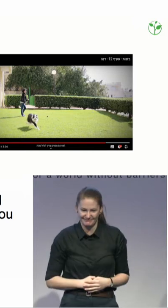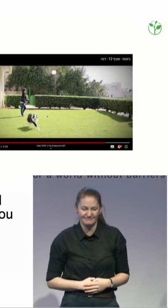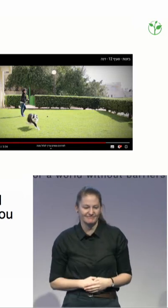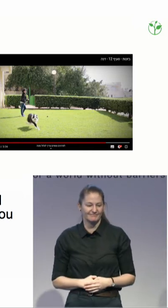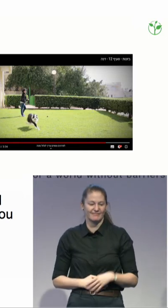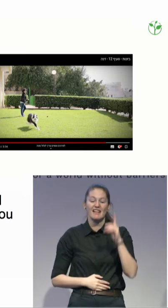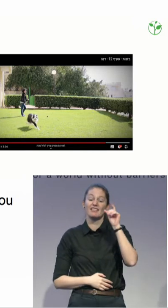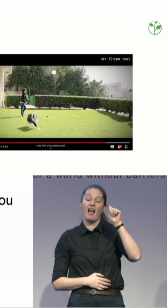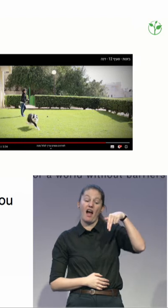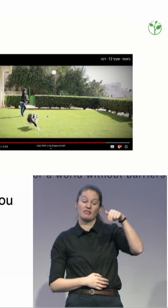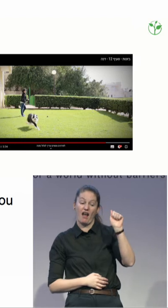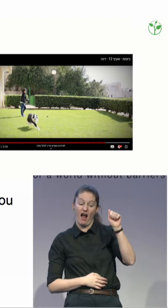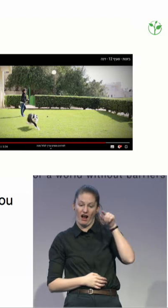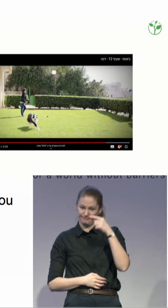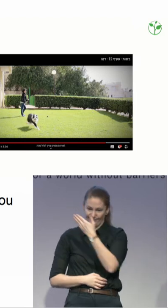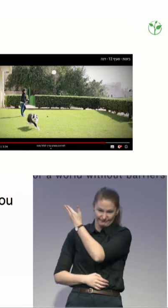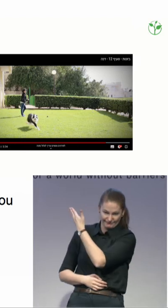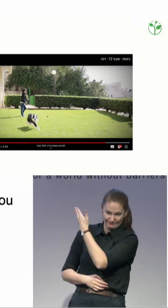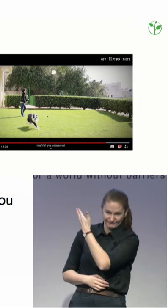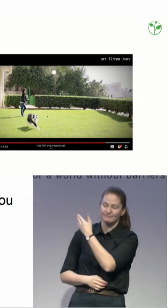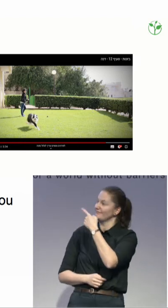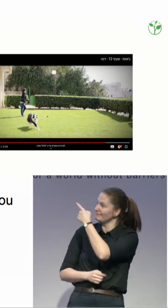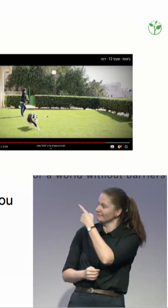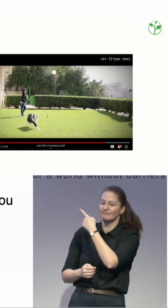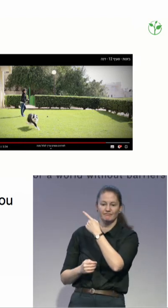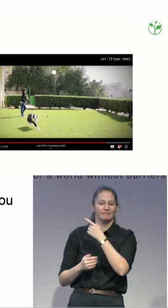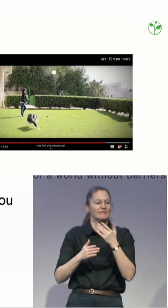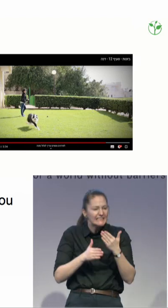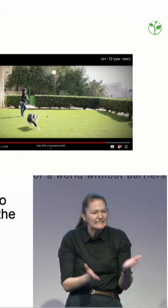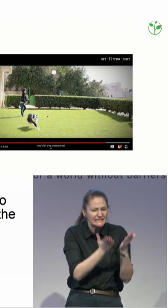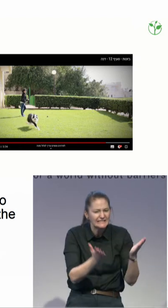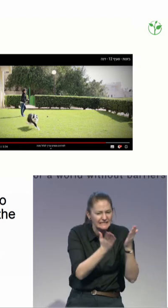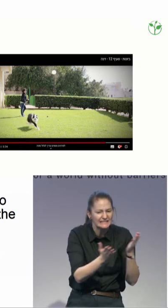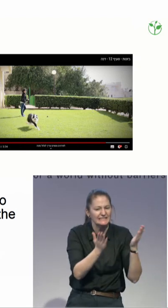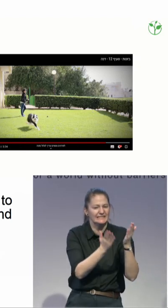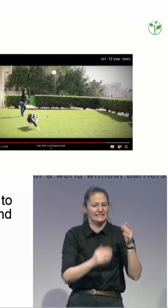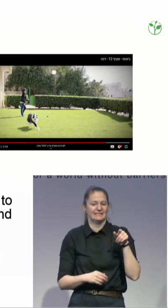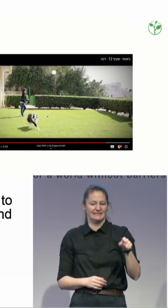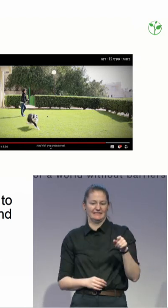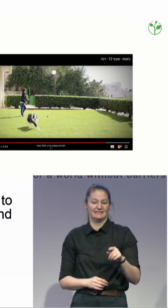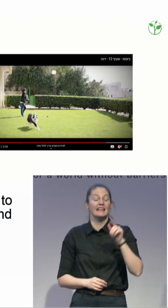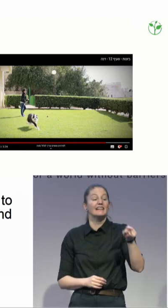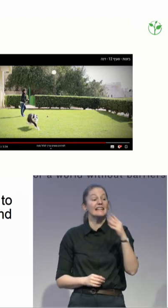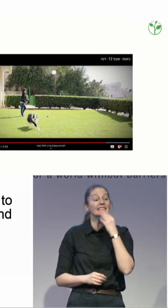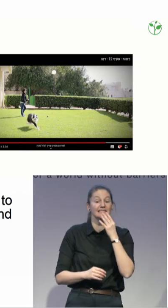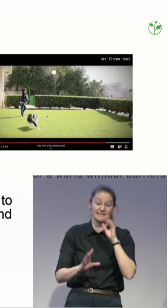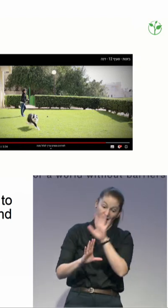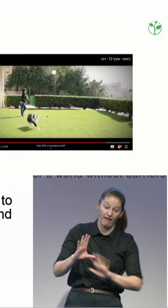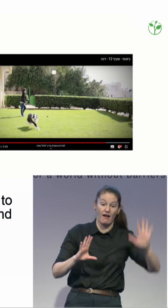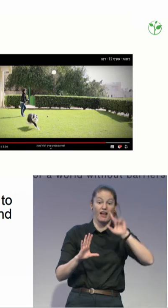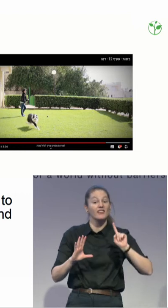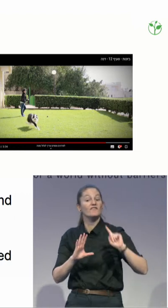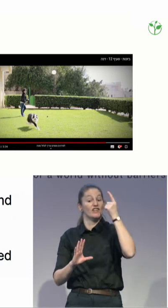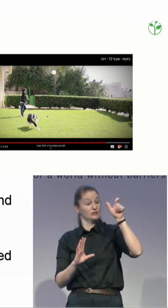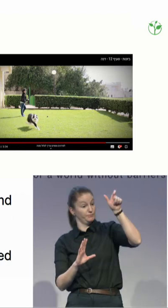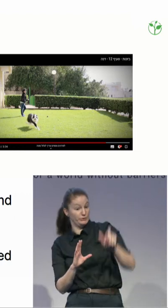was able to go out of guardianship and into supported decision making. She's the first person in Israel who